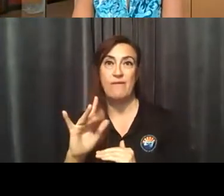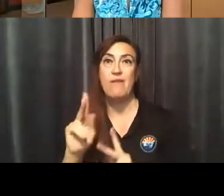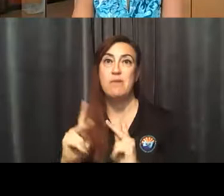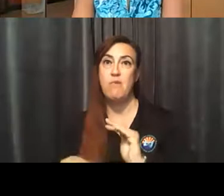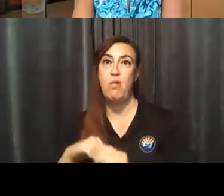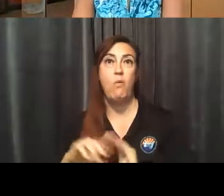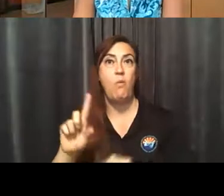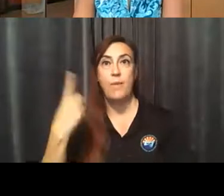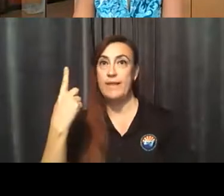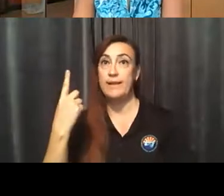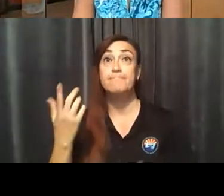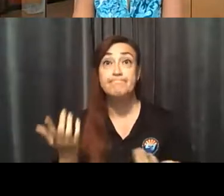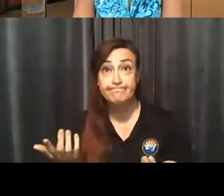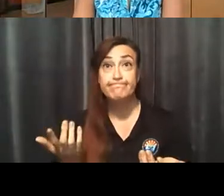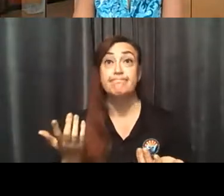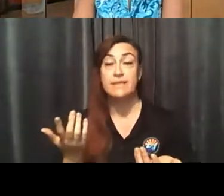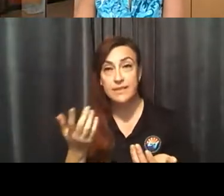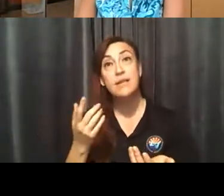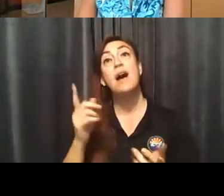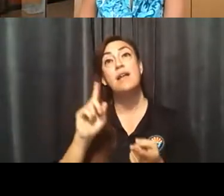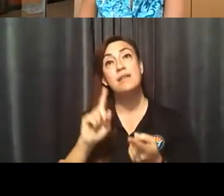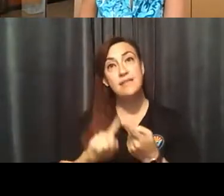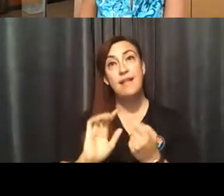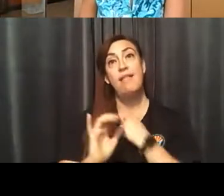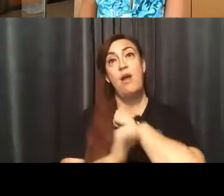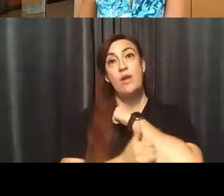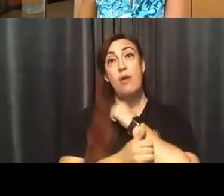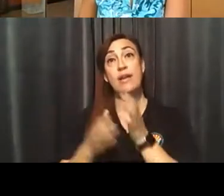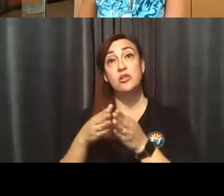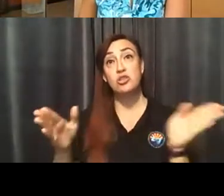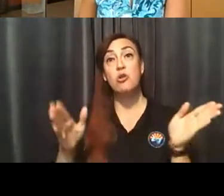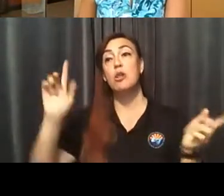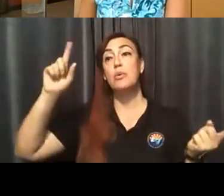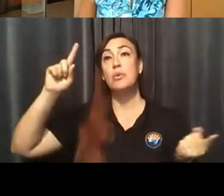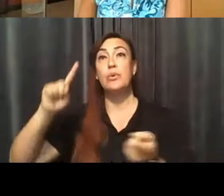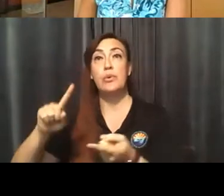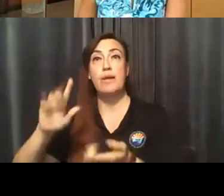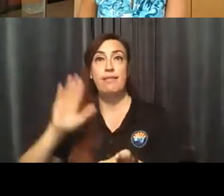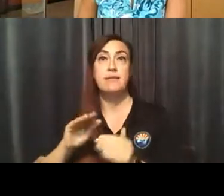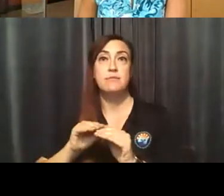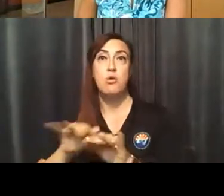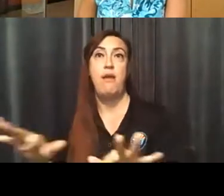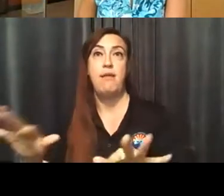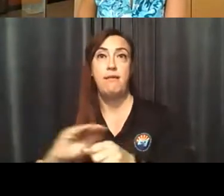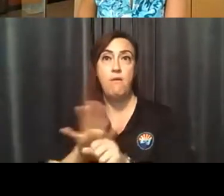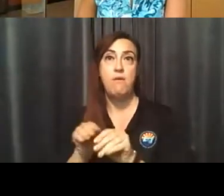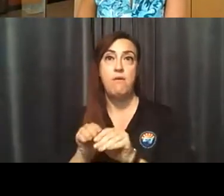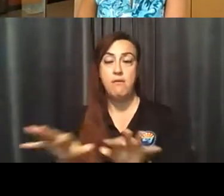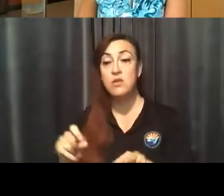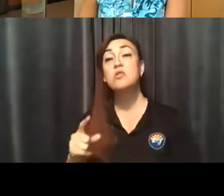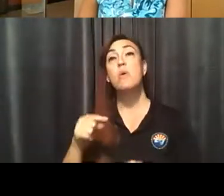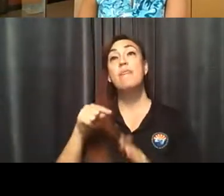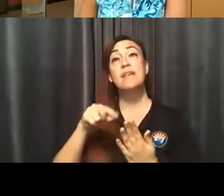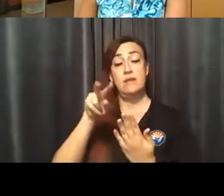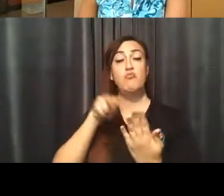until we get into that minimal spread category or the benchmark. And so this is indoor gyms and fitness centers.